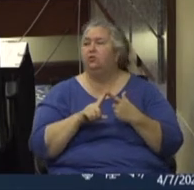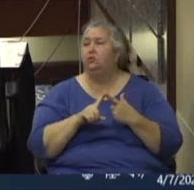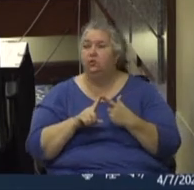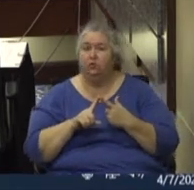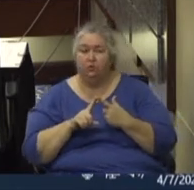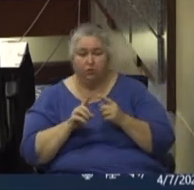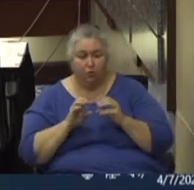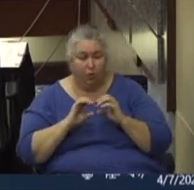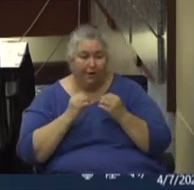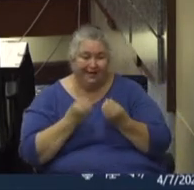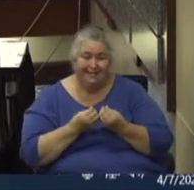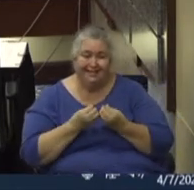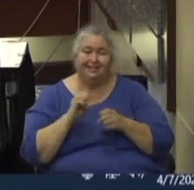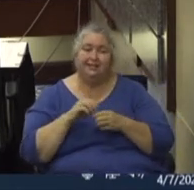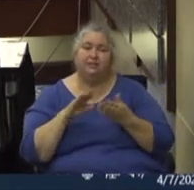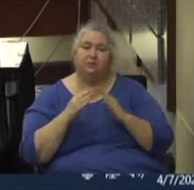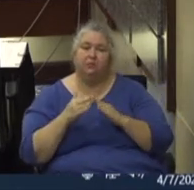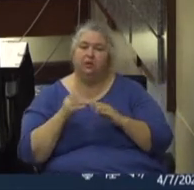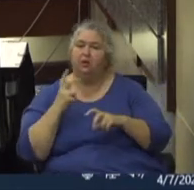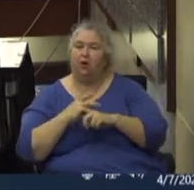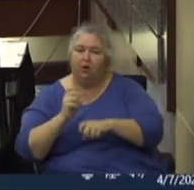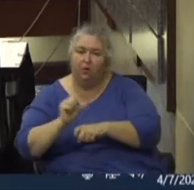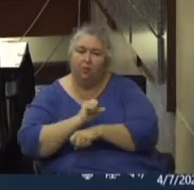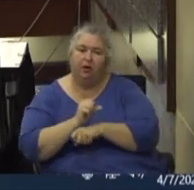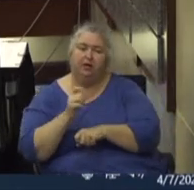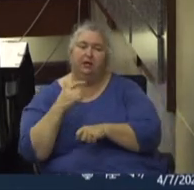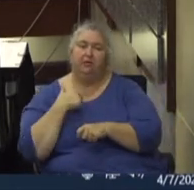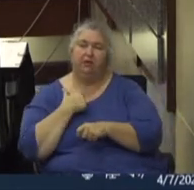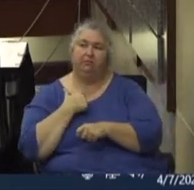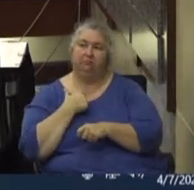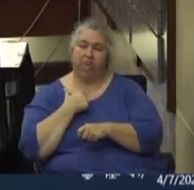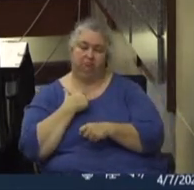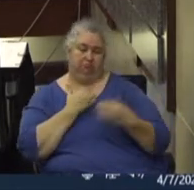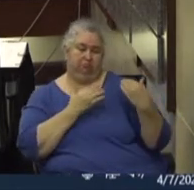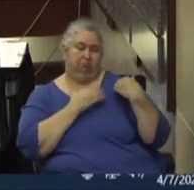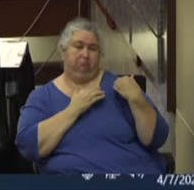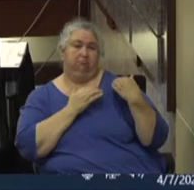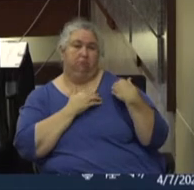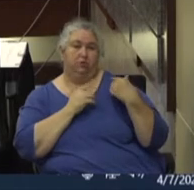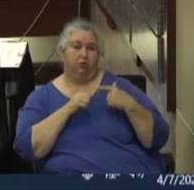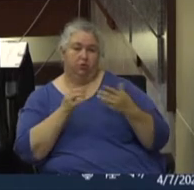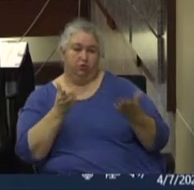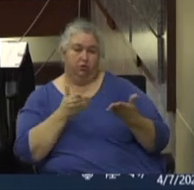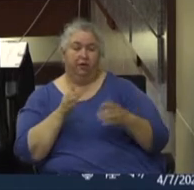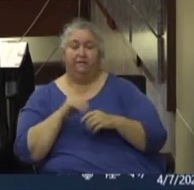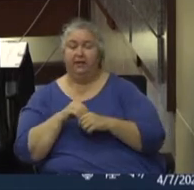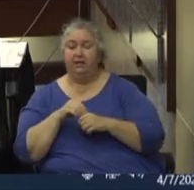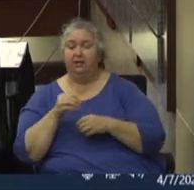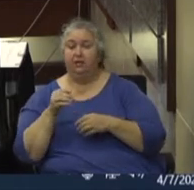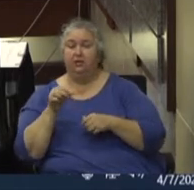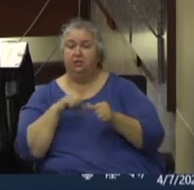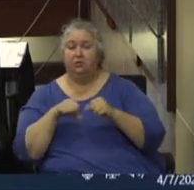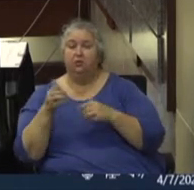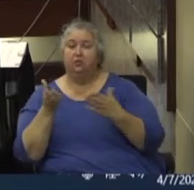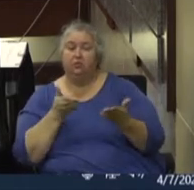organizations in this community that we've been charged to look through and serve. In social services and education